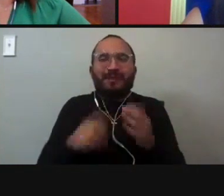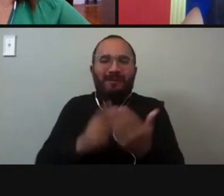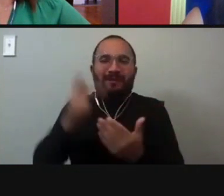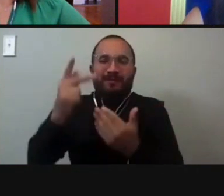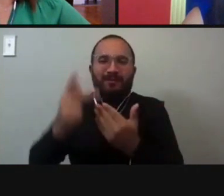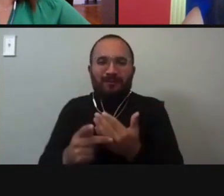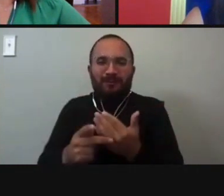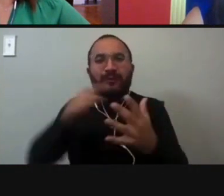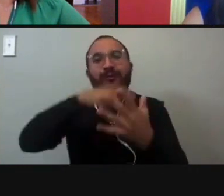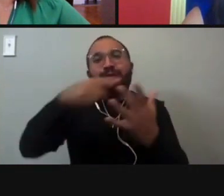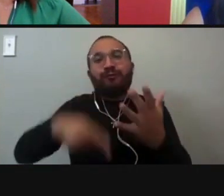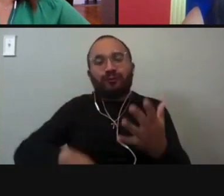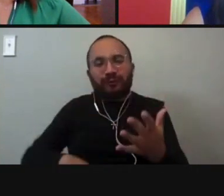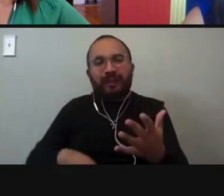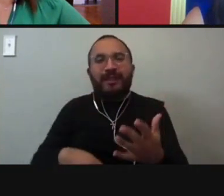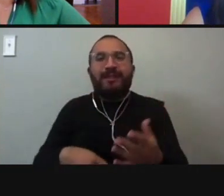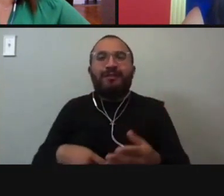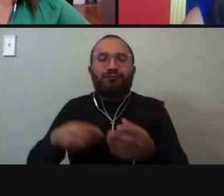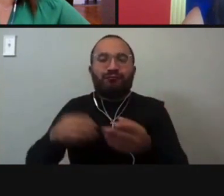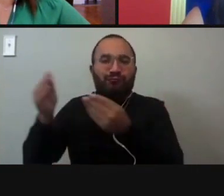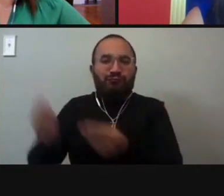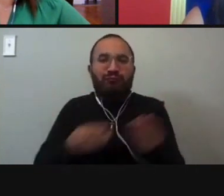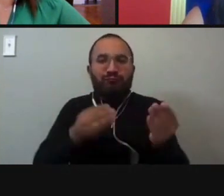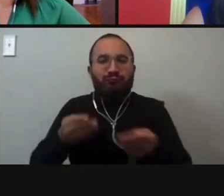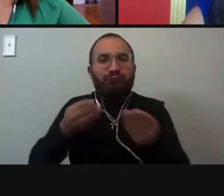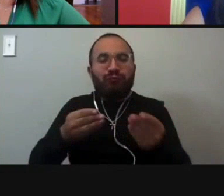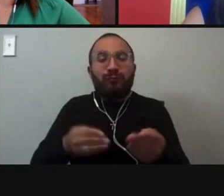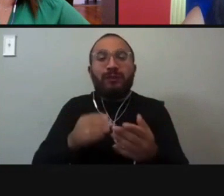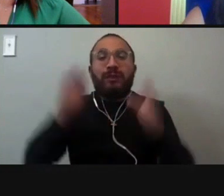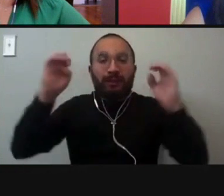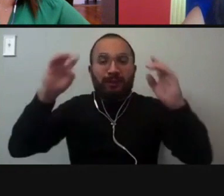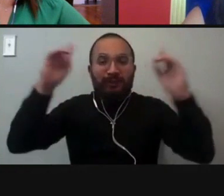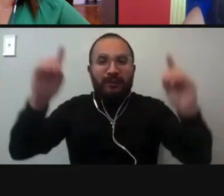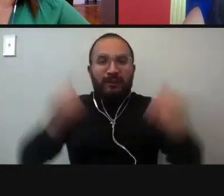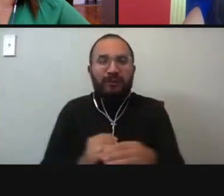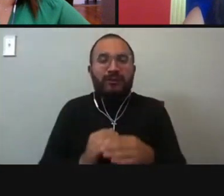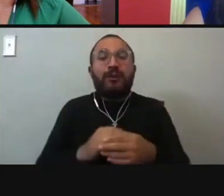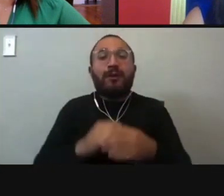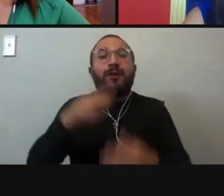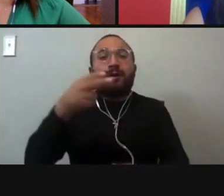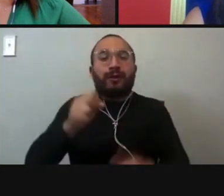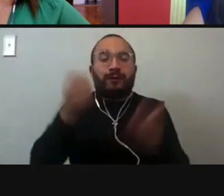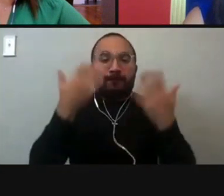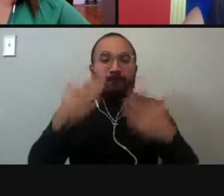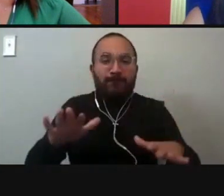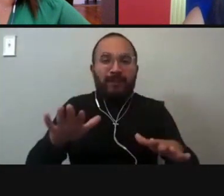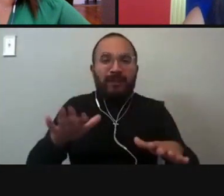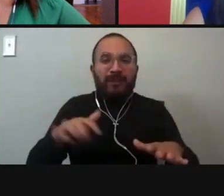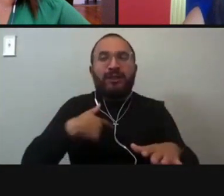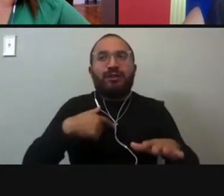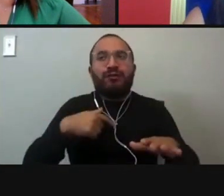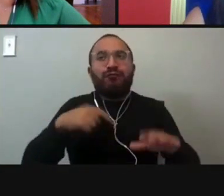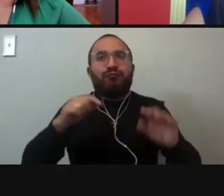and distributive education. I joined the Navy right out of high school, where I served four and a half years as a Navy corpsman